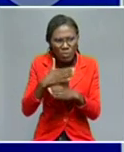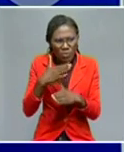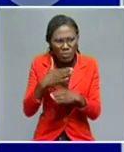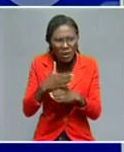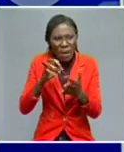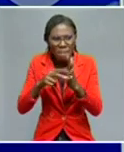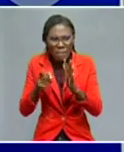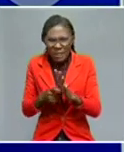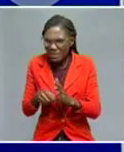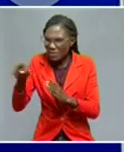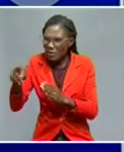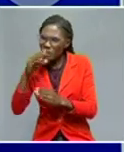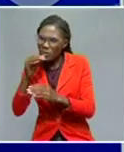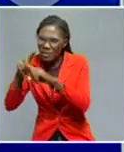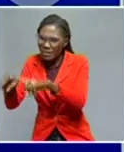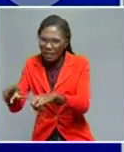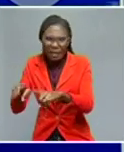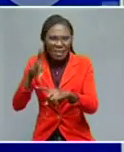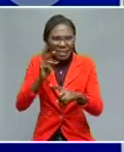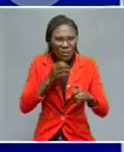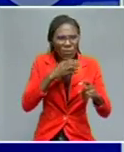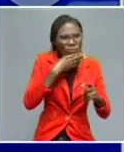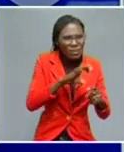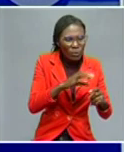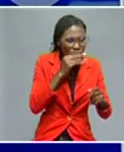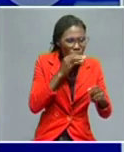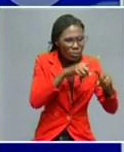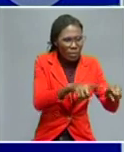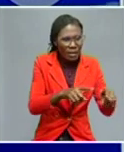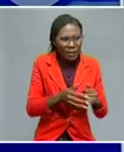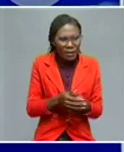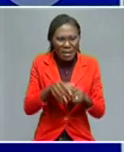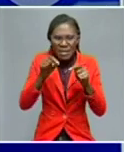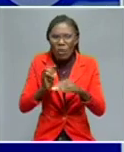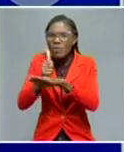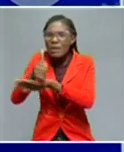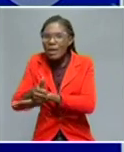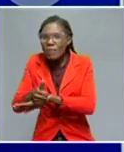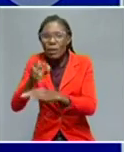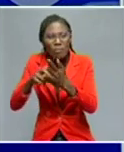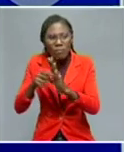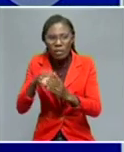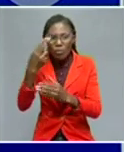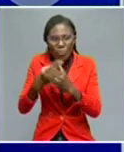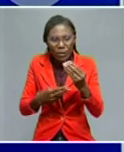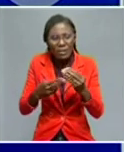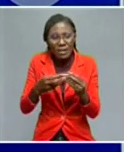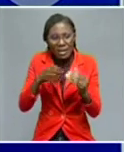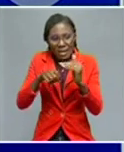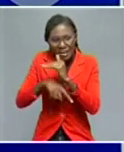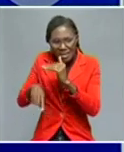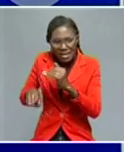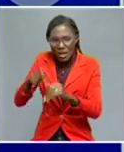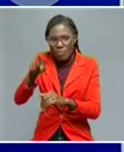opposite of the address of President Zelensky. So in this case of the blame game between the two countries, what is to be done?